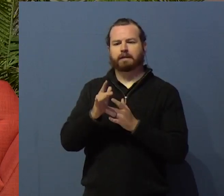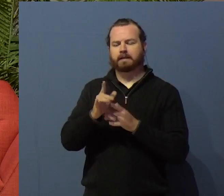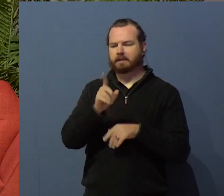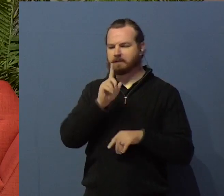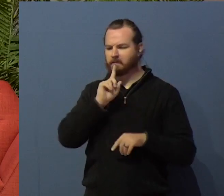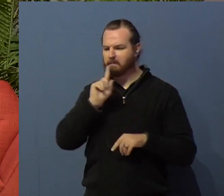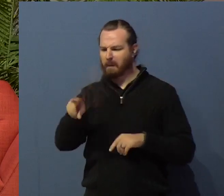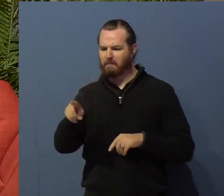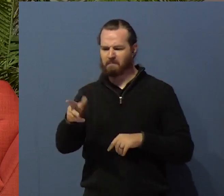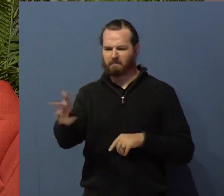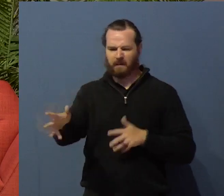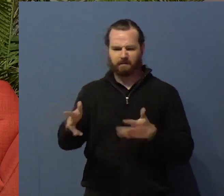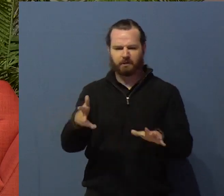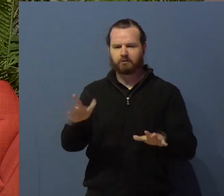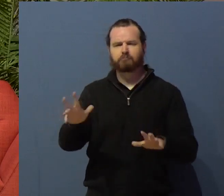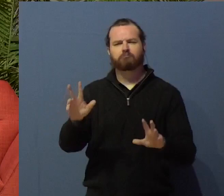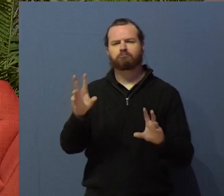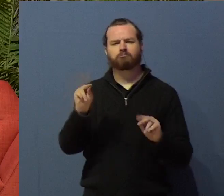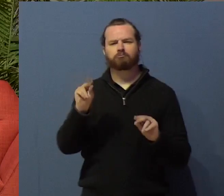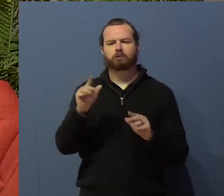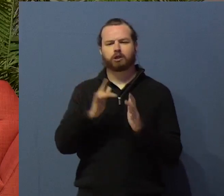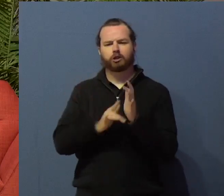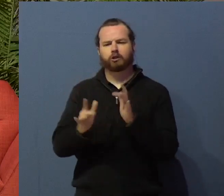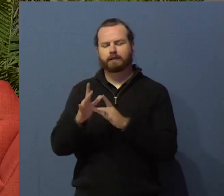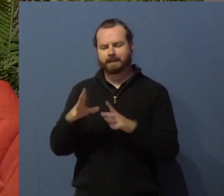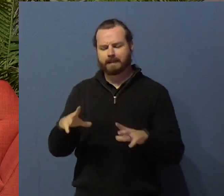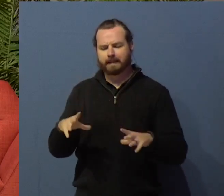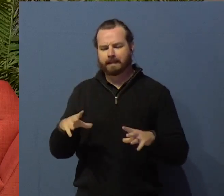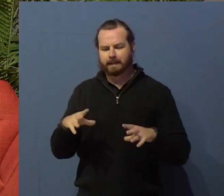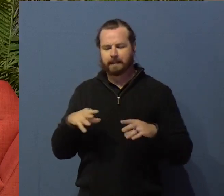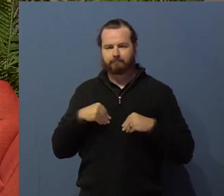He says, Father, forgive them for they don't know what they're doing.